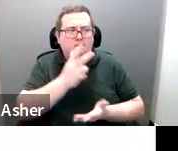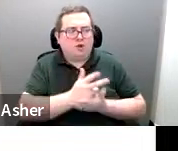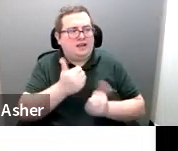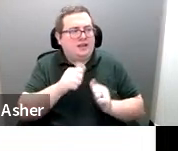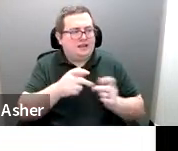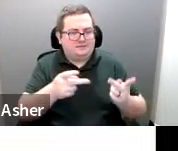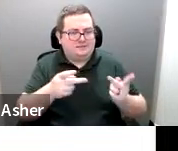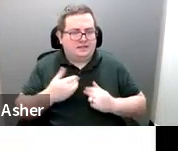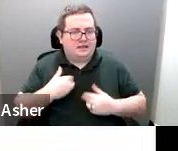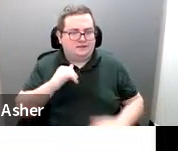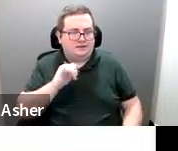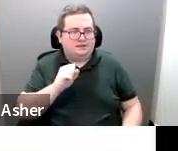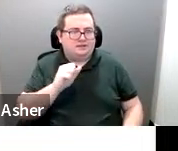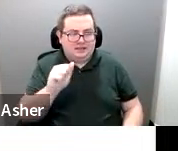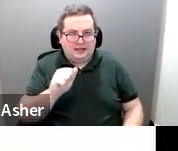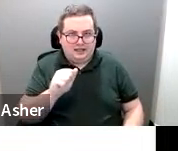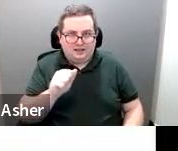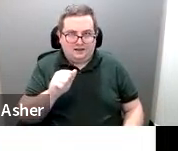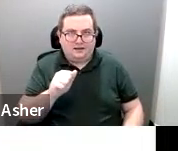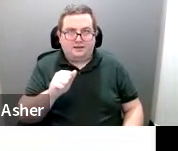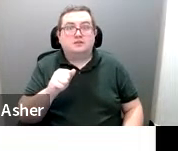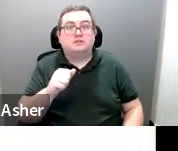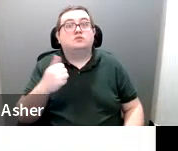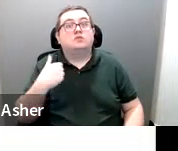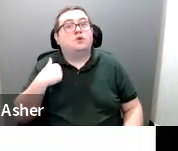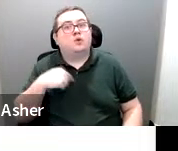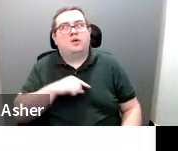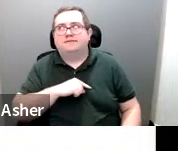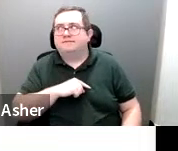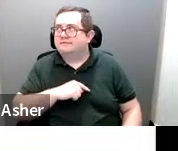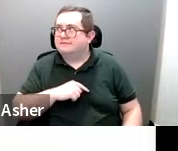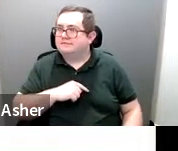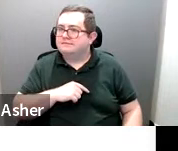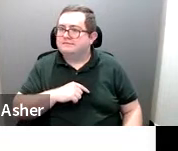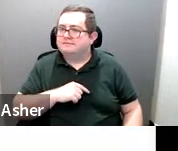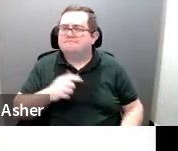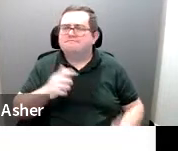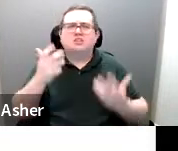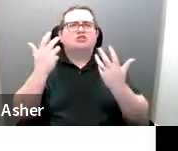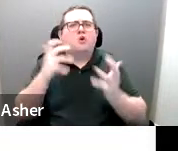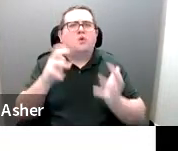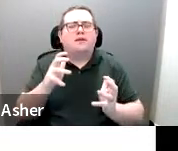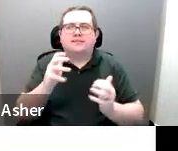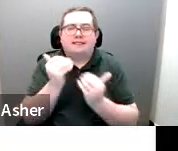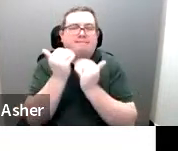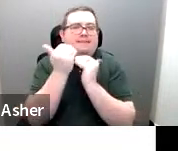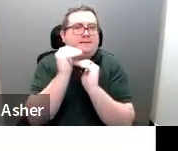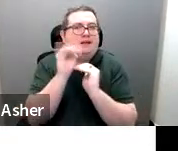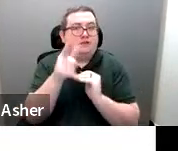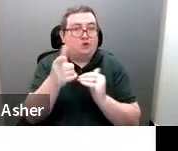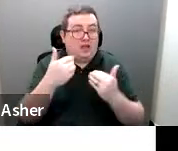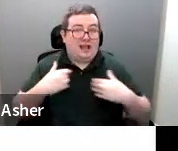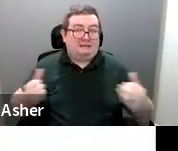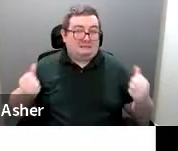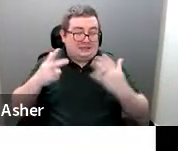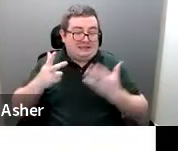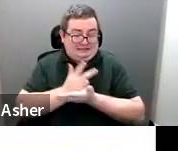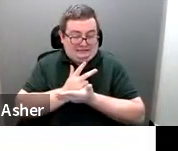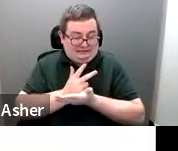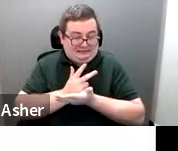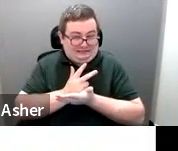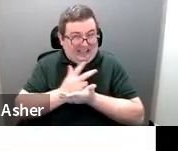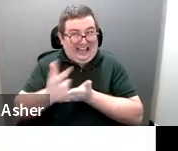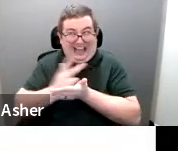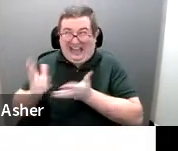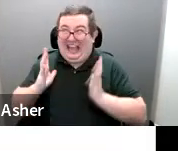space that has an ISA. We don't want to limit it when you have so few parking spaces